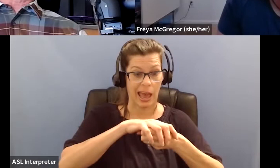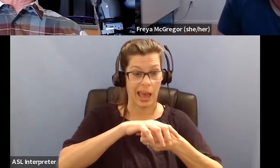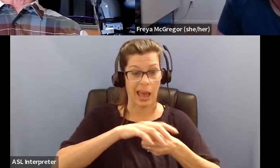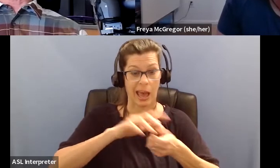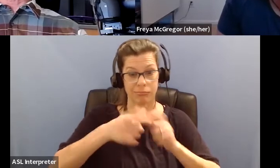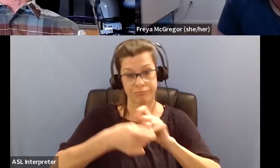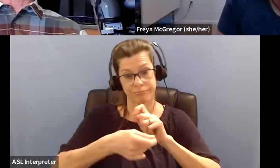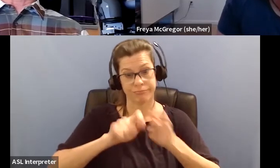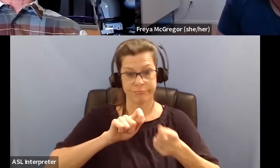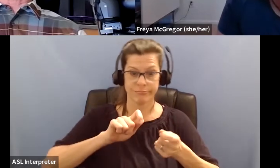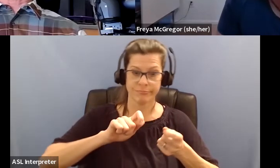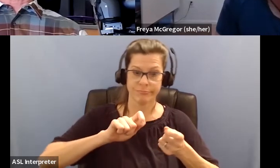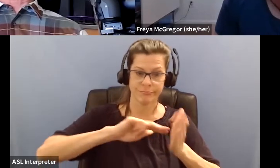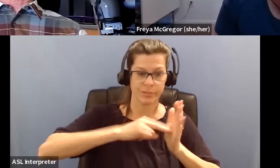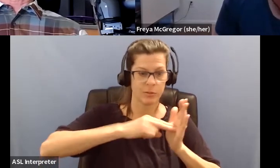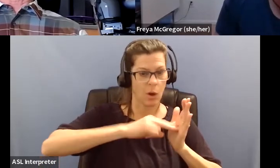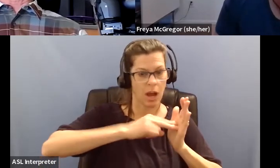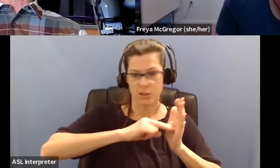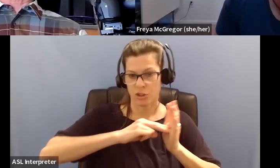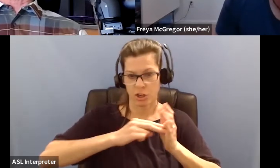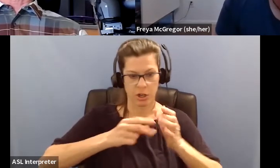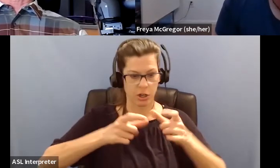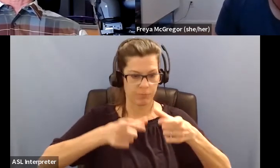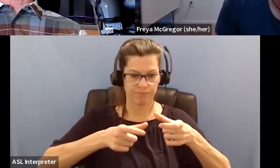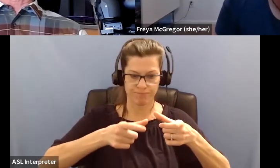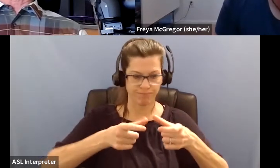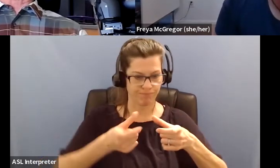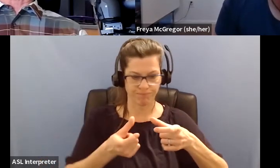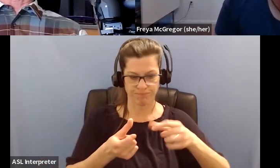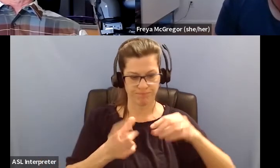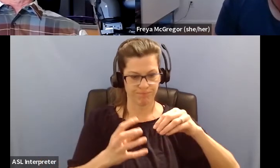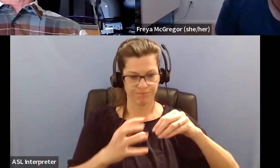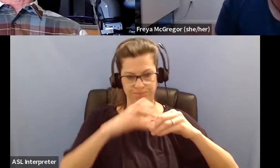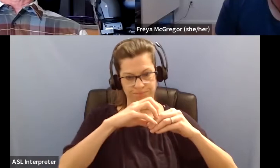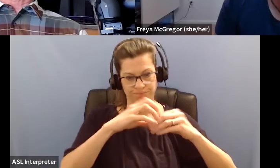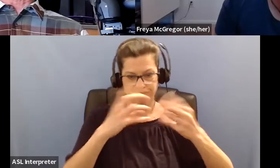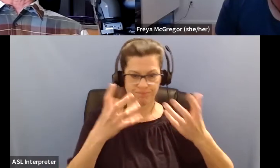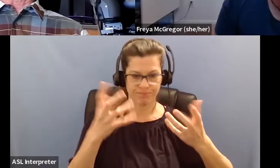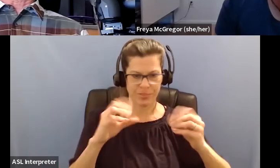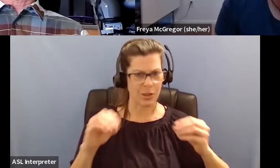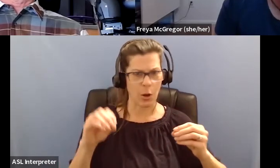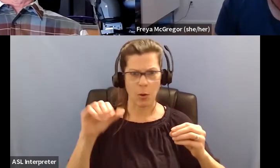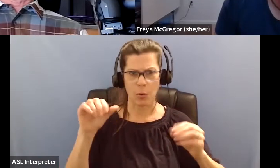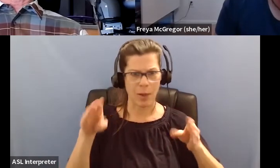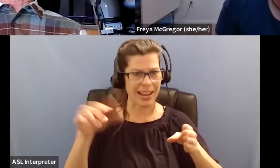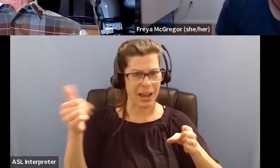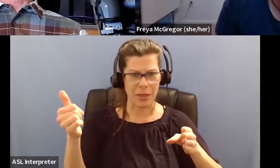and put washers and, you know, it was like, there's no way this, that, that somebody else could, could make that.